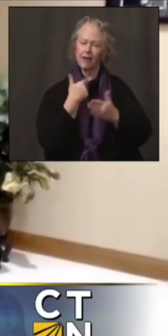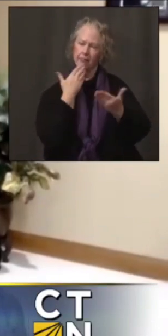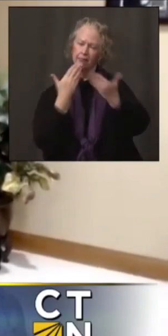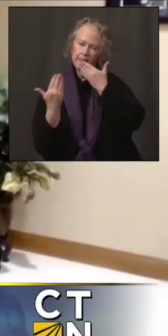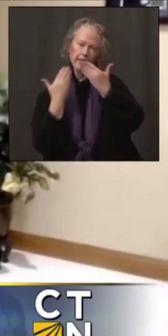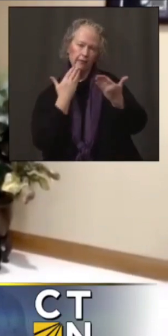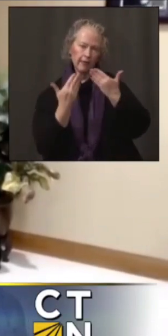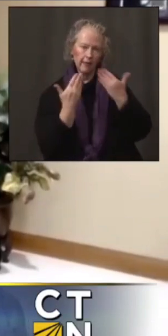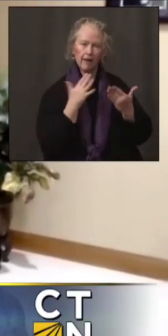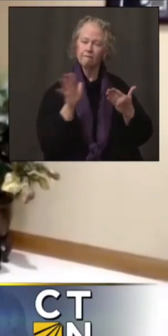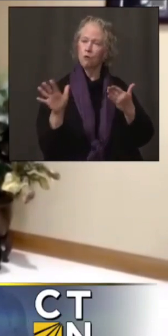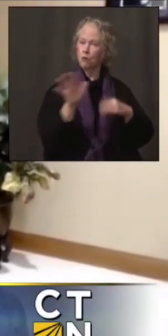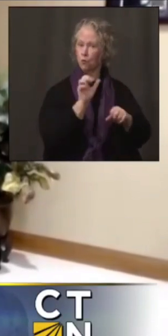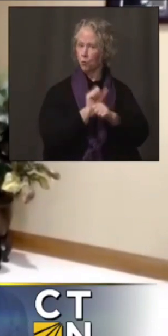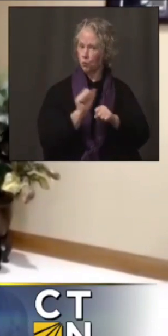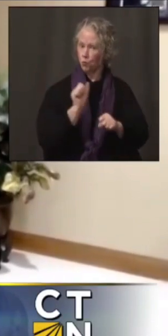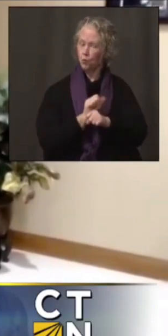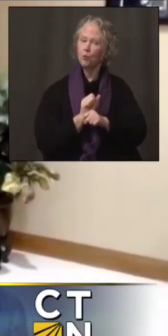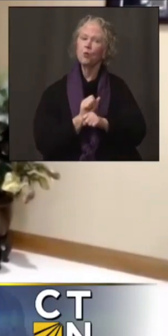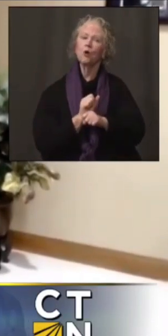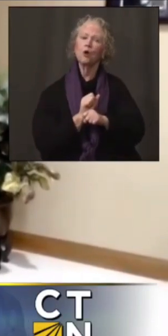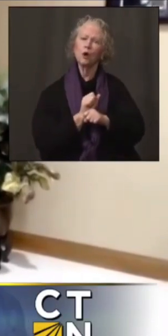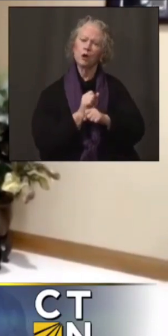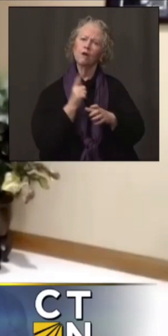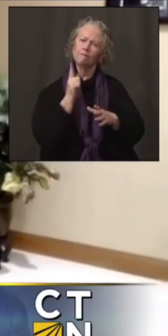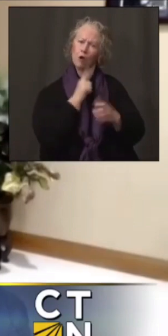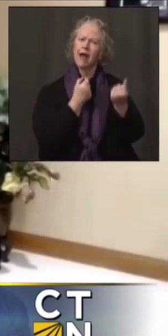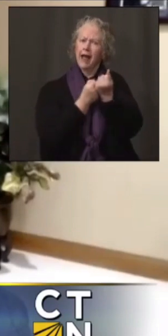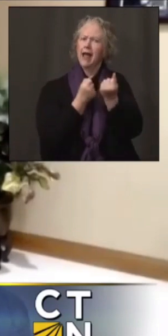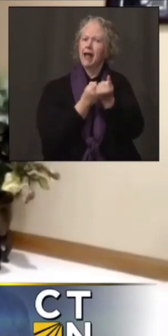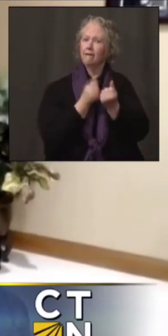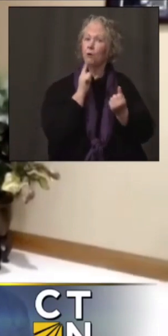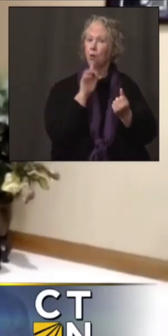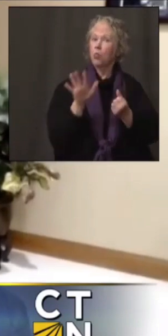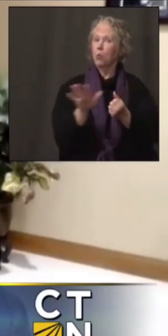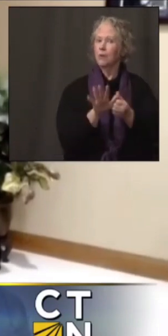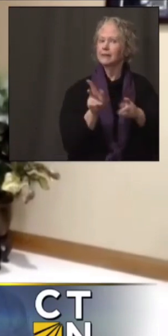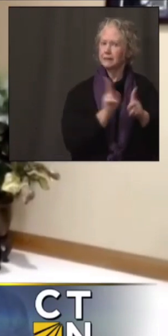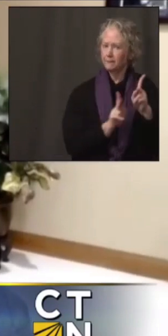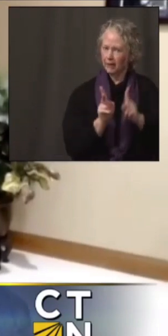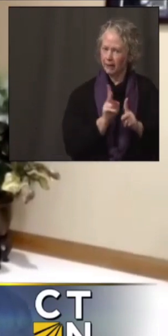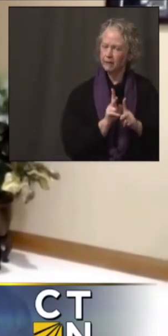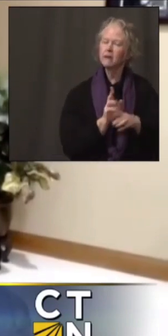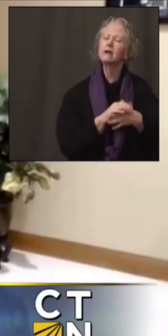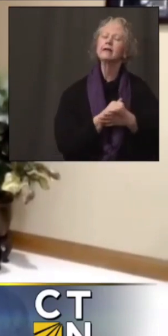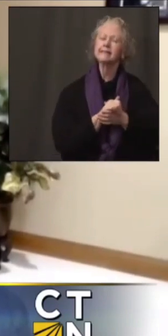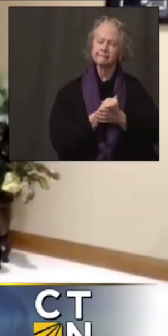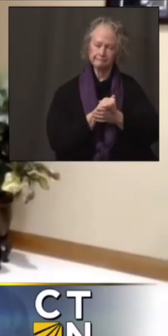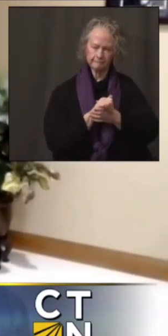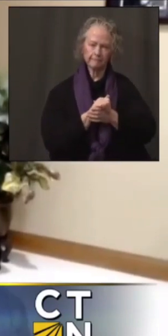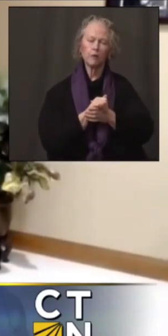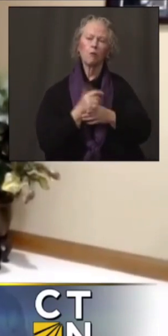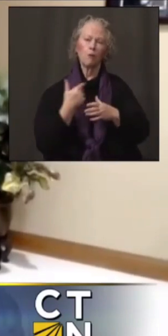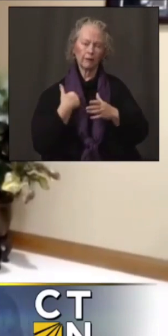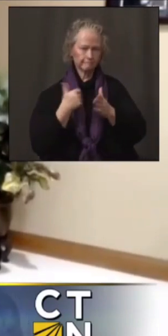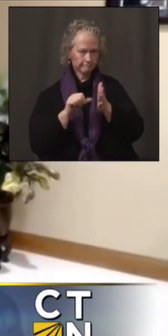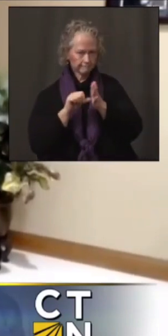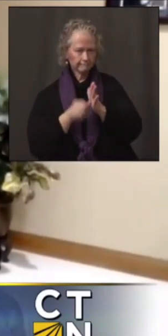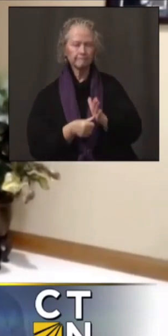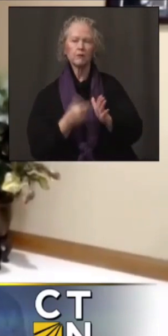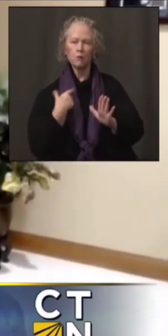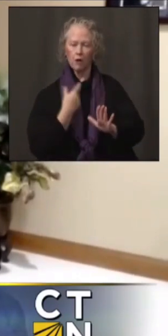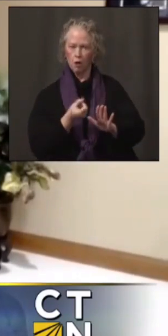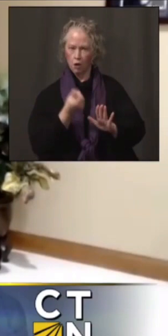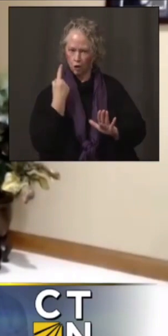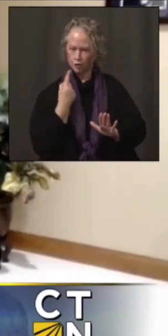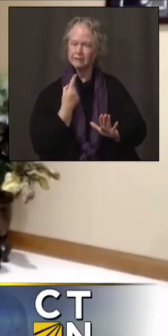much for the work that you're doing from an advocacy perspective. And to let you know, and I'll just underscore their emotions around